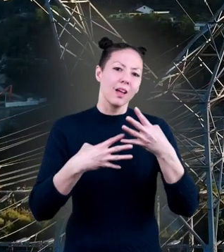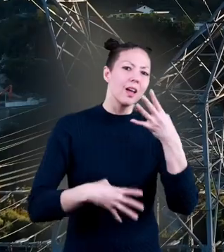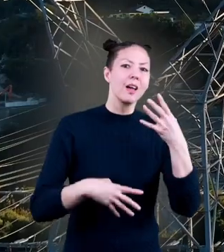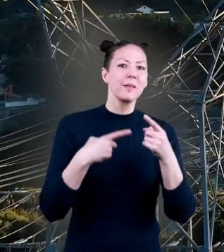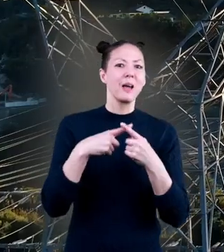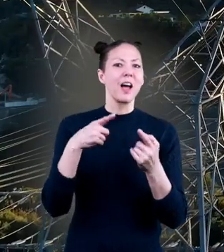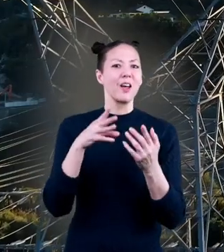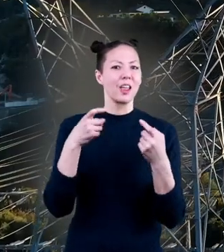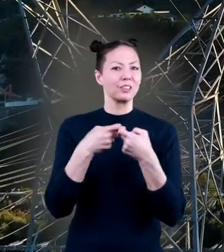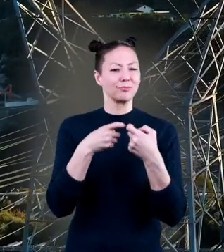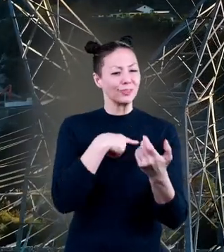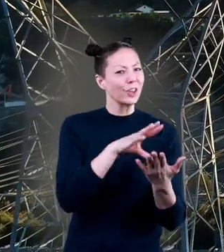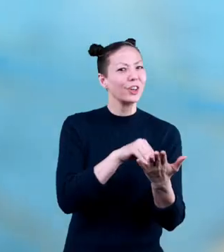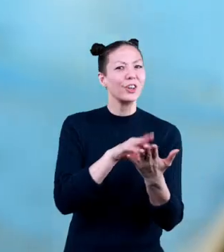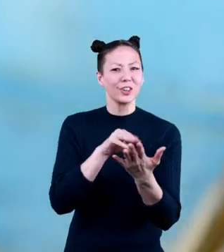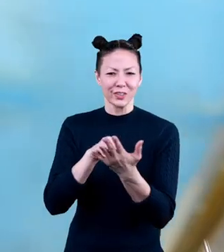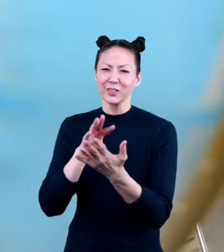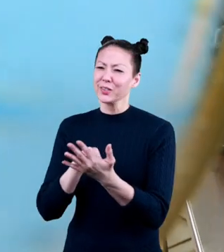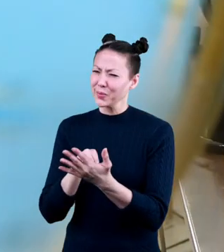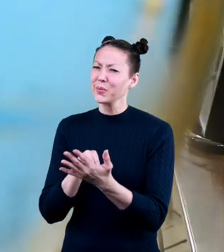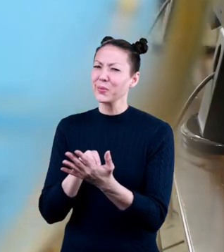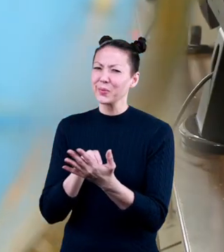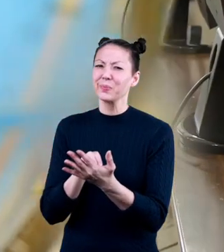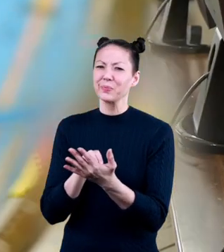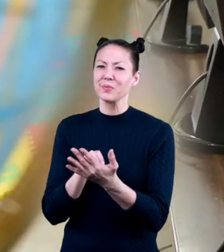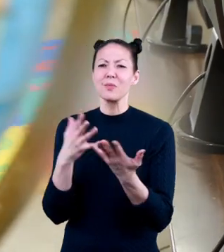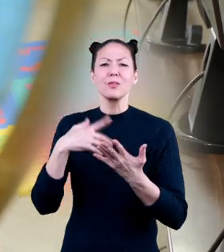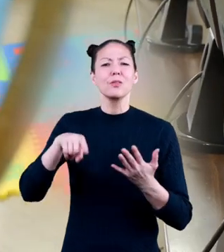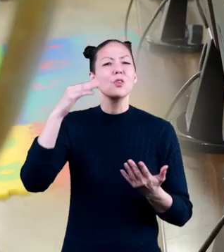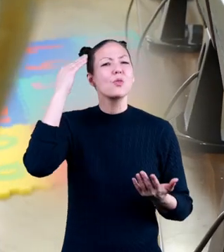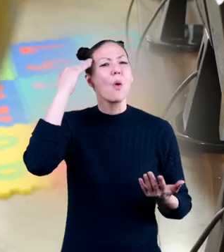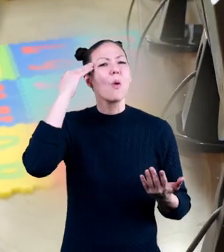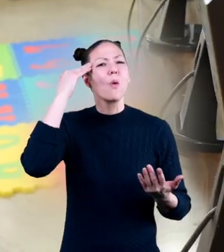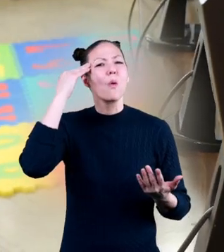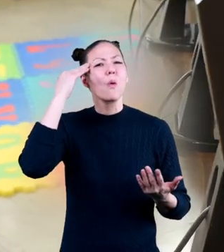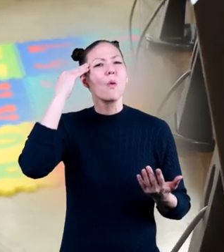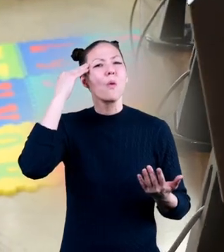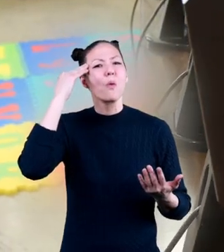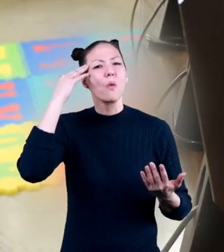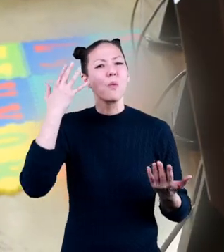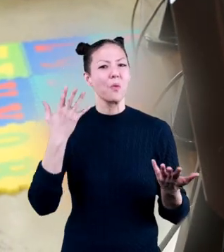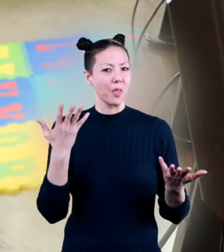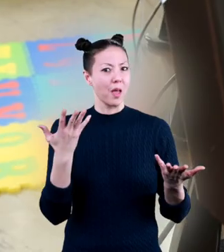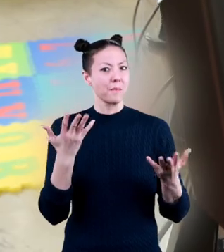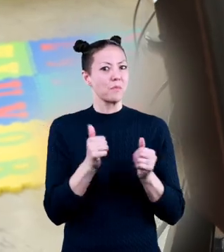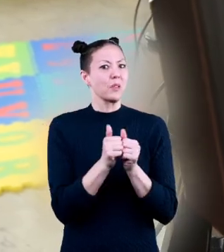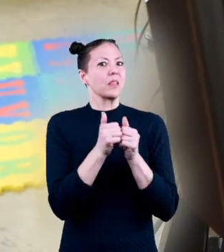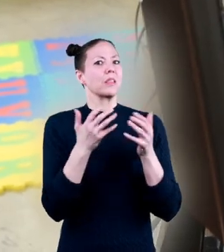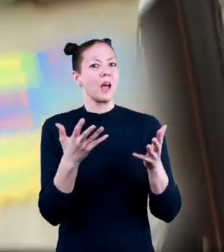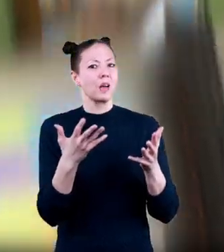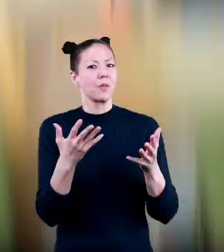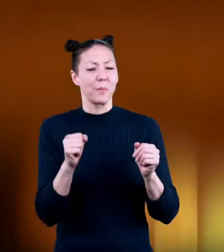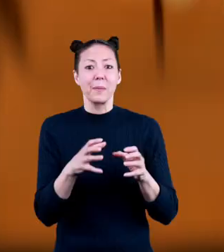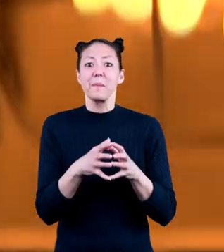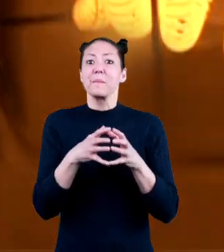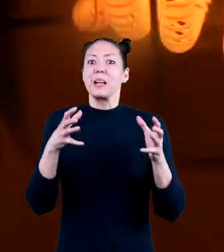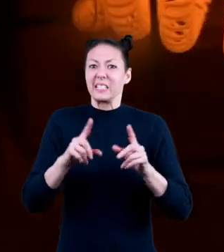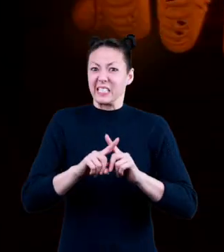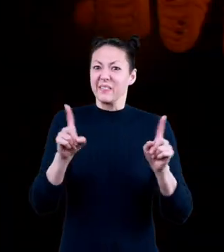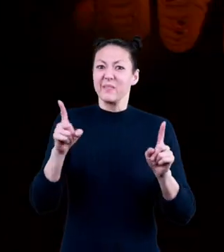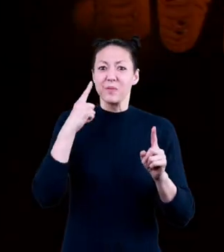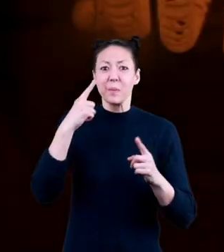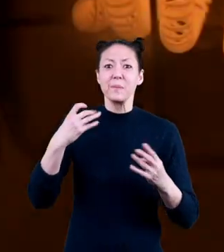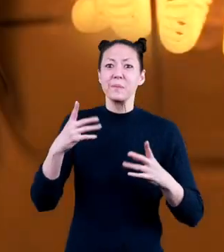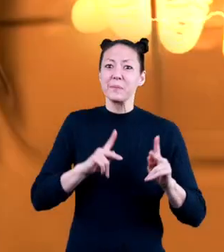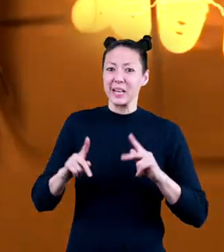learned about electricity. But what we do know is that without it, life would be much different for many